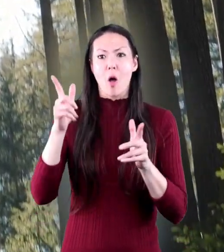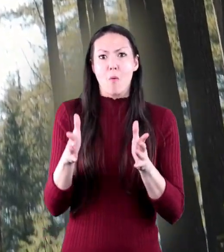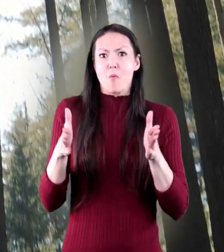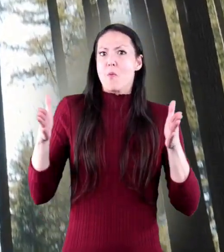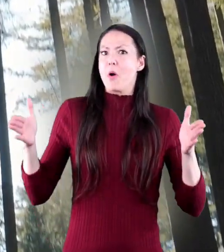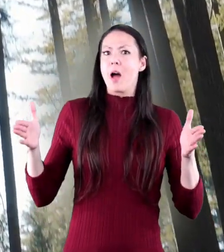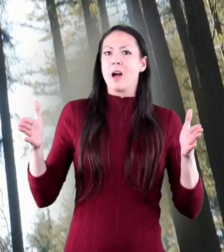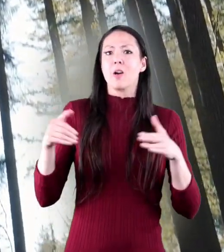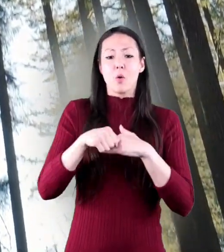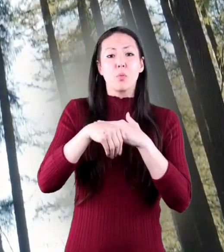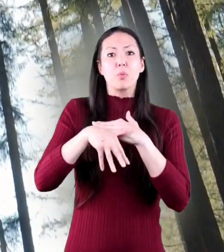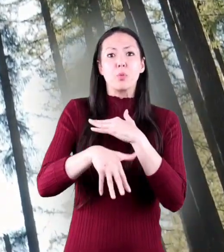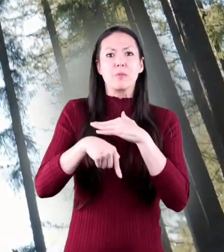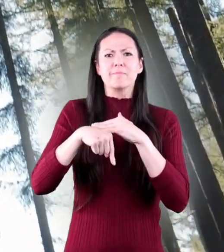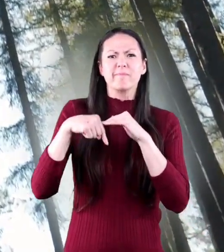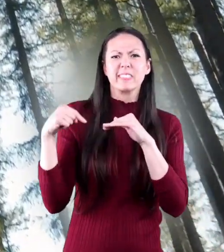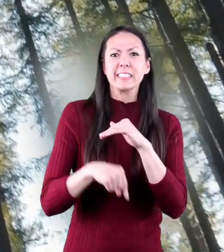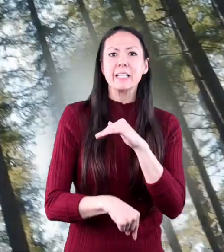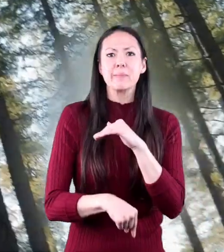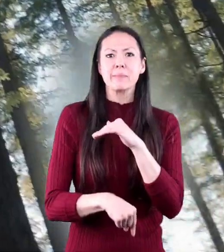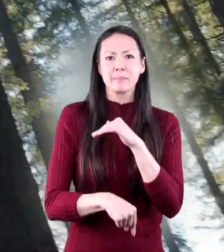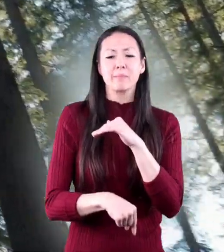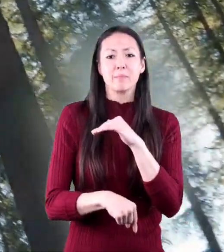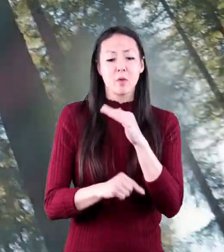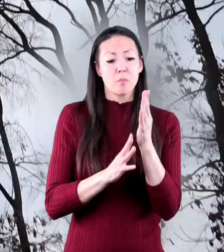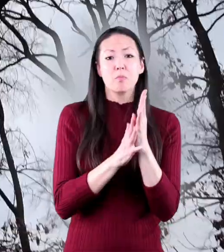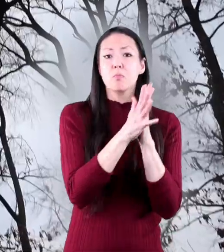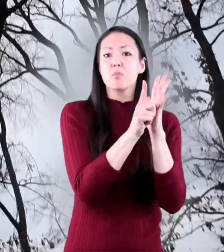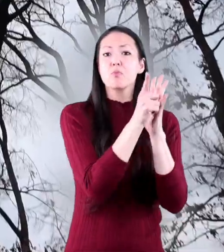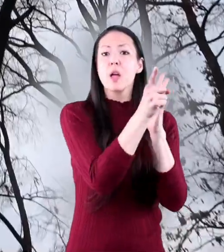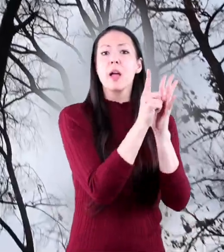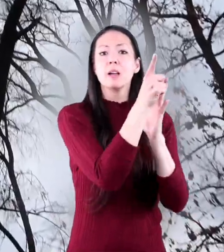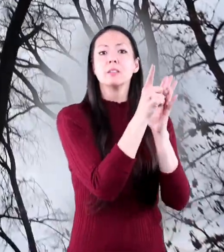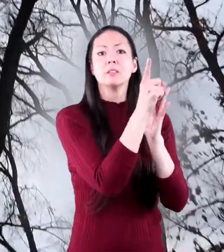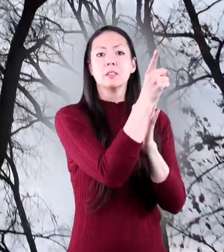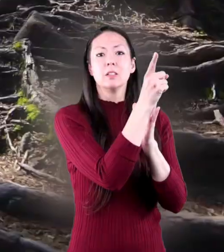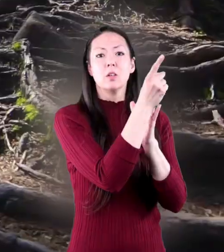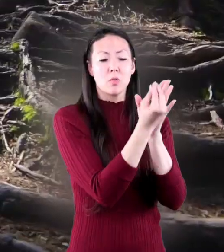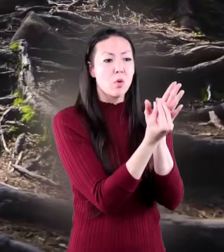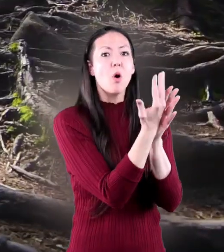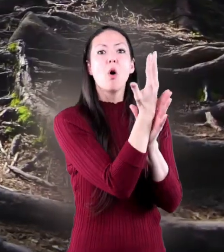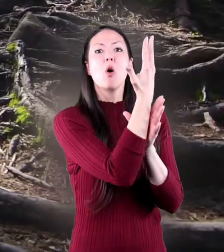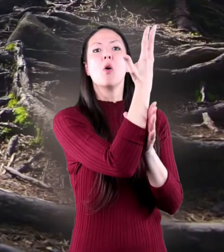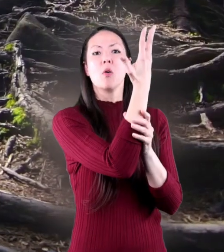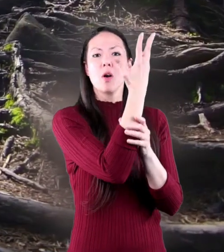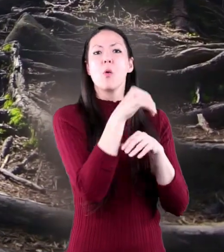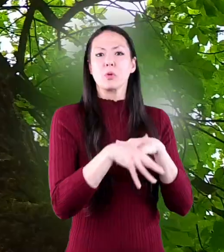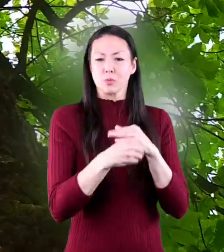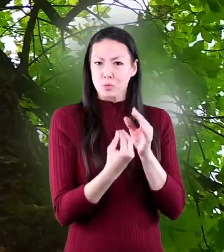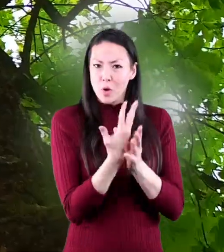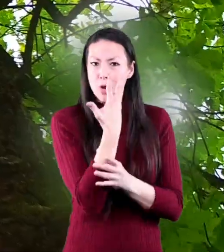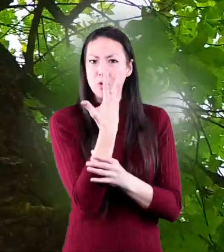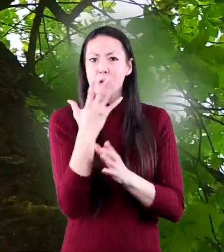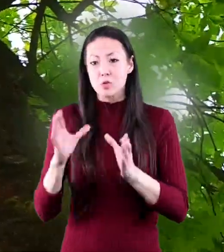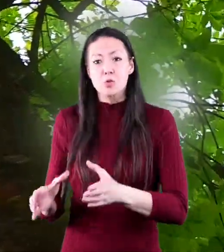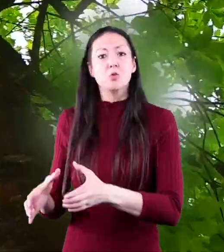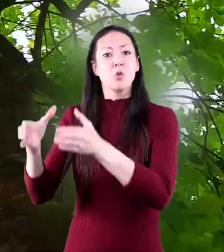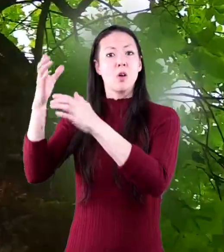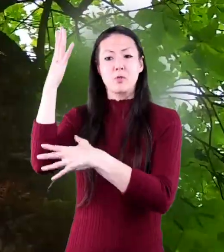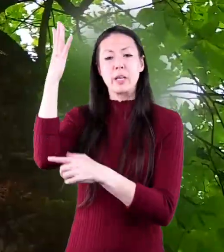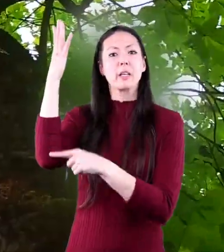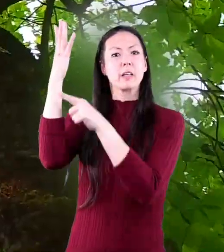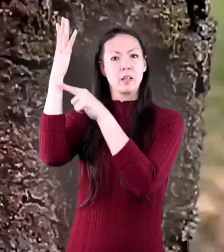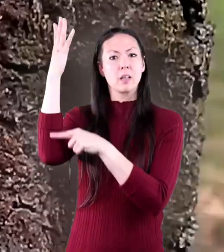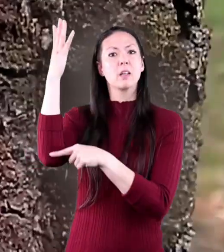it gets taller, wider, and the roots go deeper. The branches grow out, the roots grow down, and the trunk and the crown